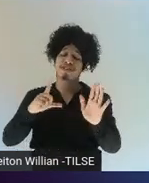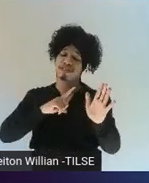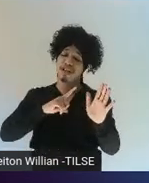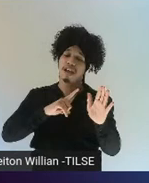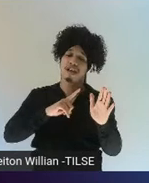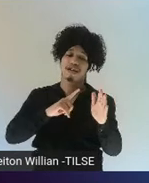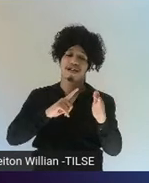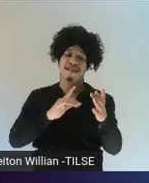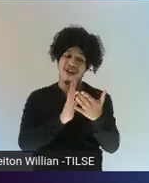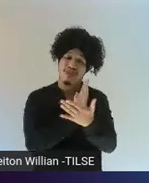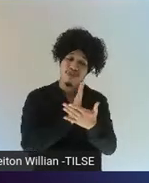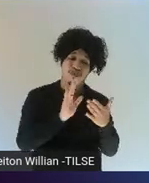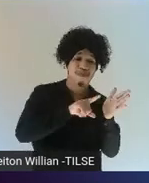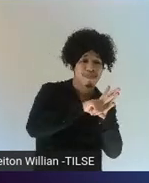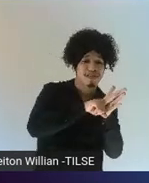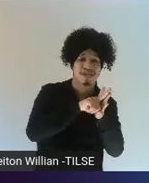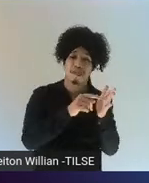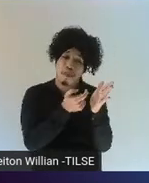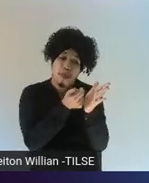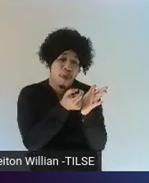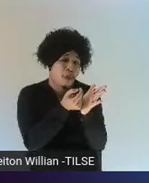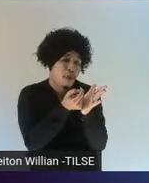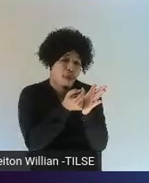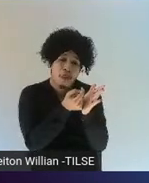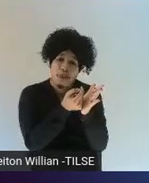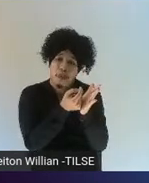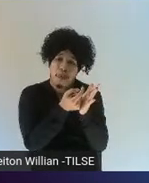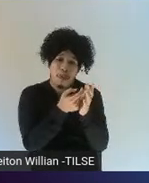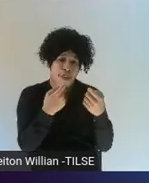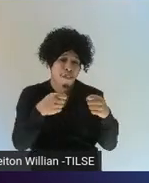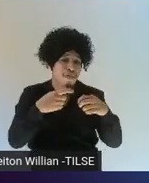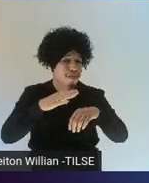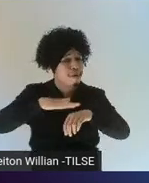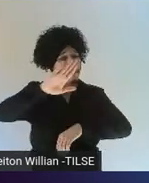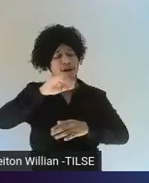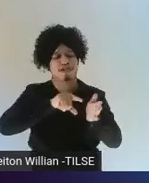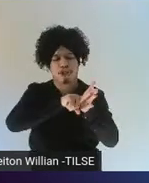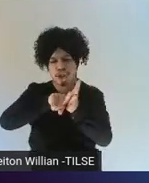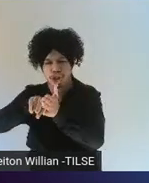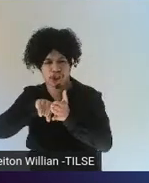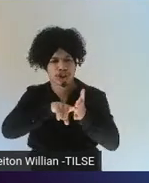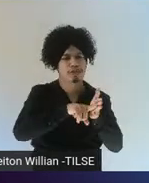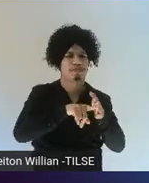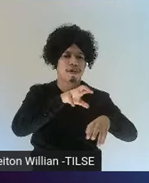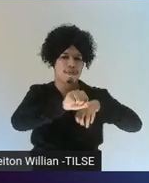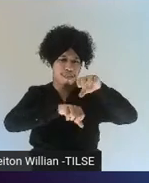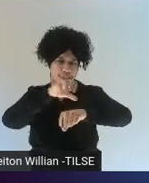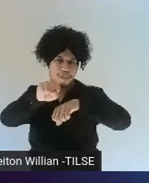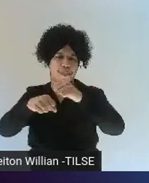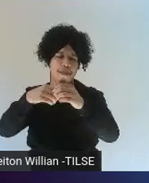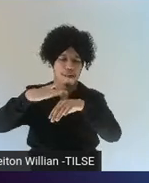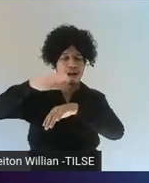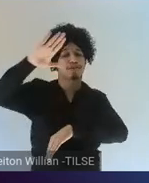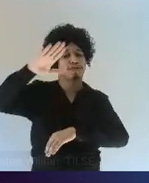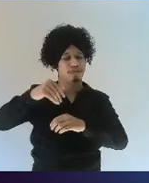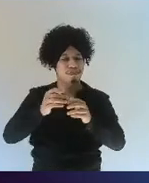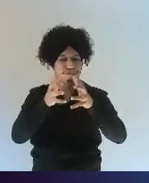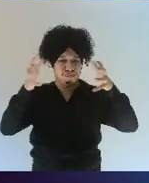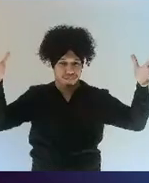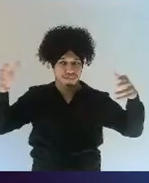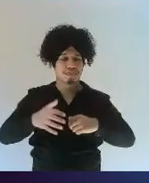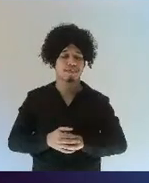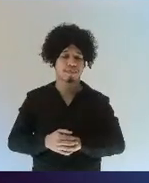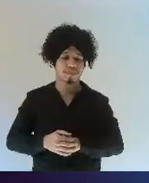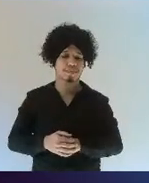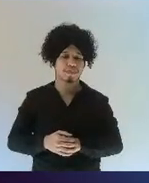enough. And also, what are the effects of using an EMI model on content learning? Do students